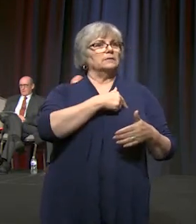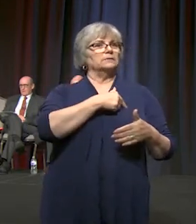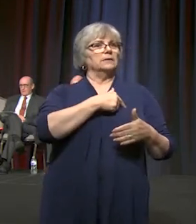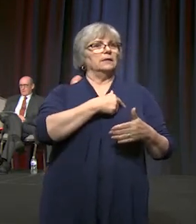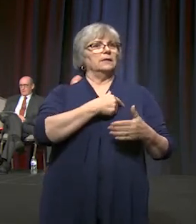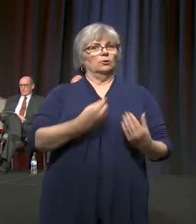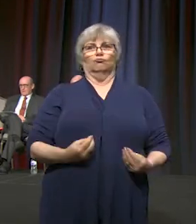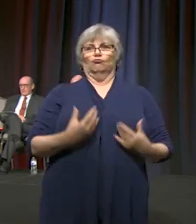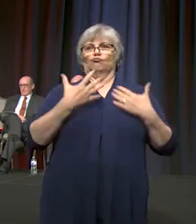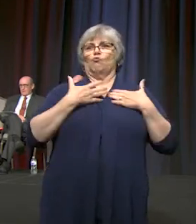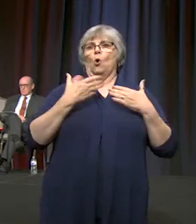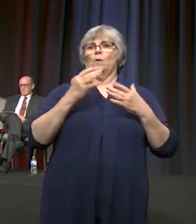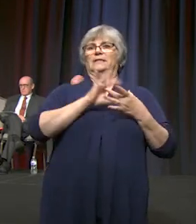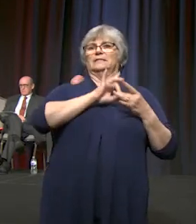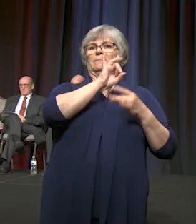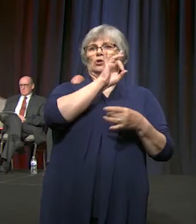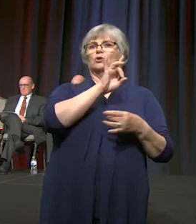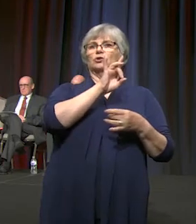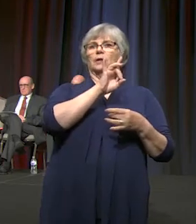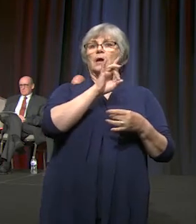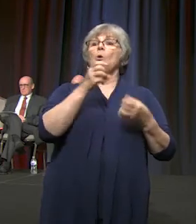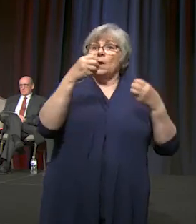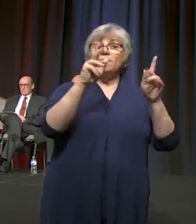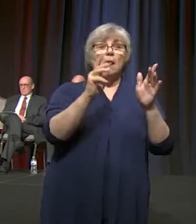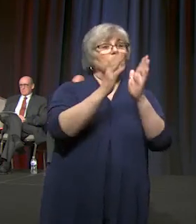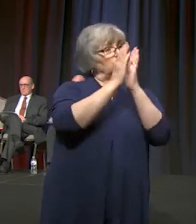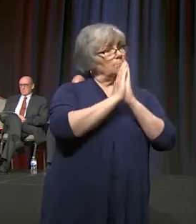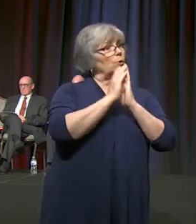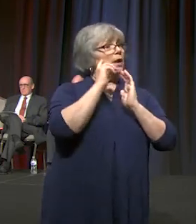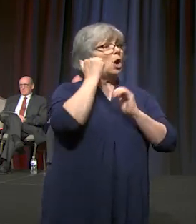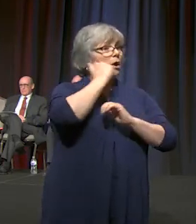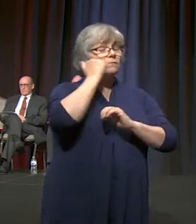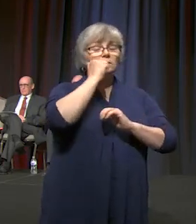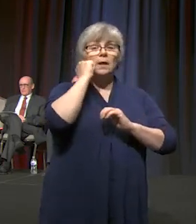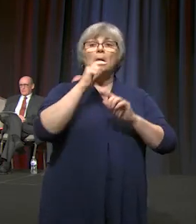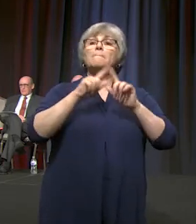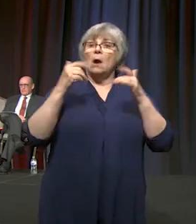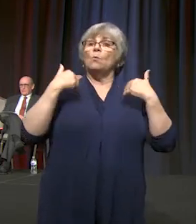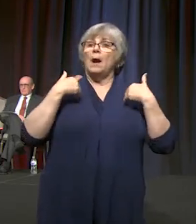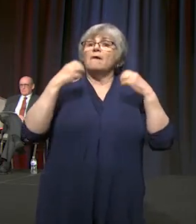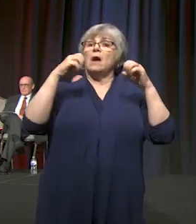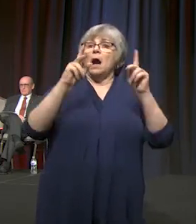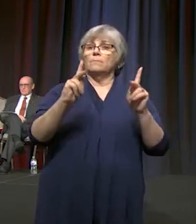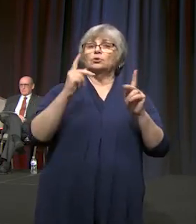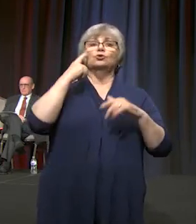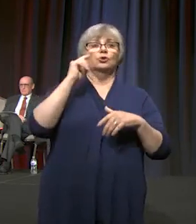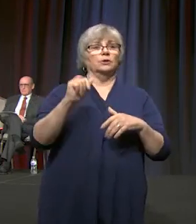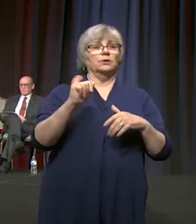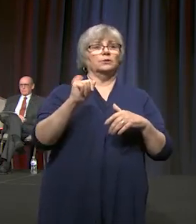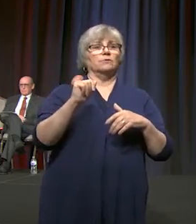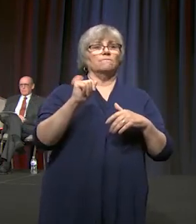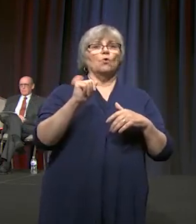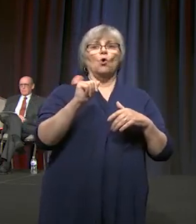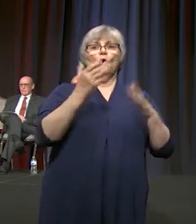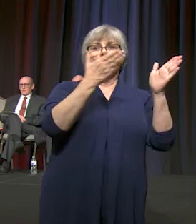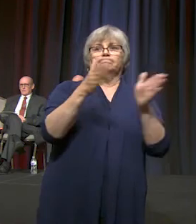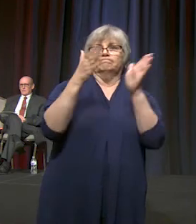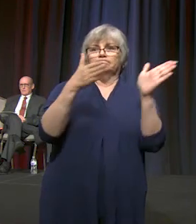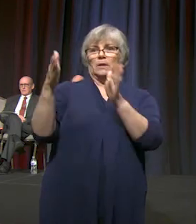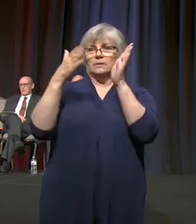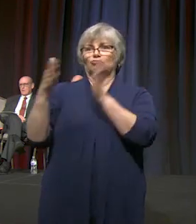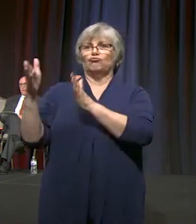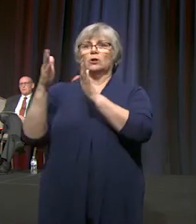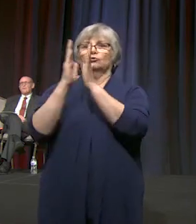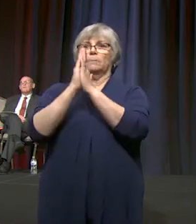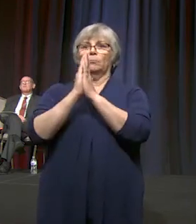lots of opportunity for prayer in our daily lives, but we will also have opportunities for structured prayer leading up